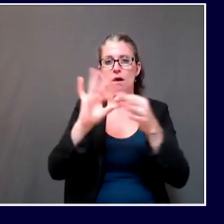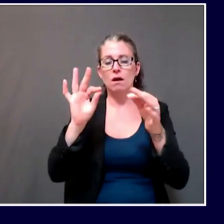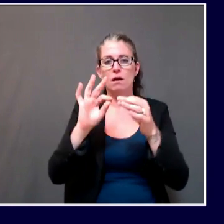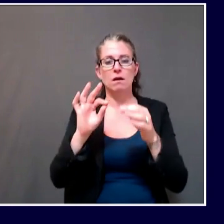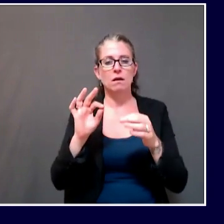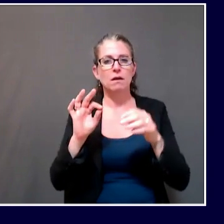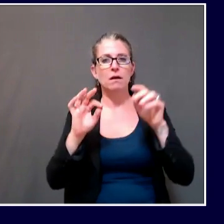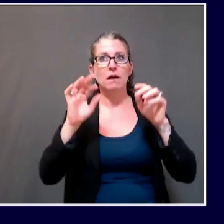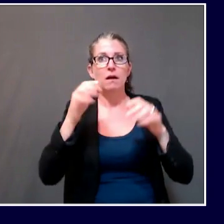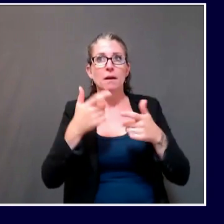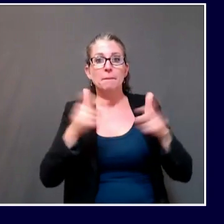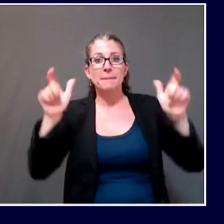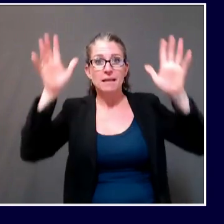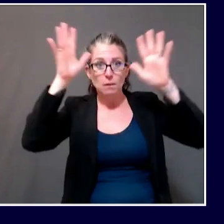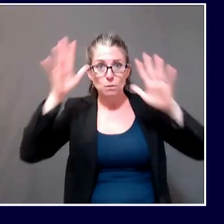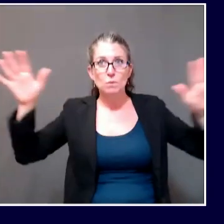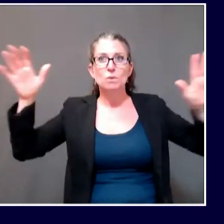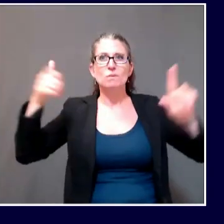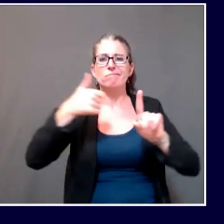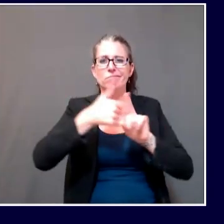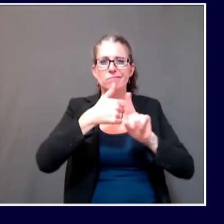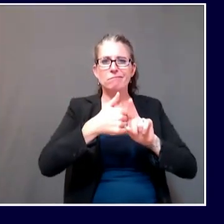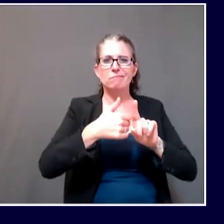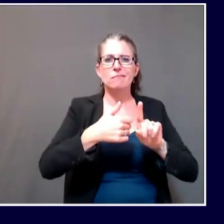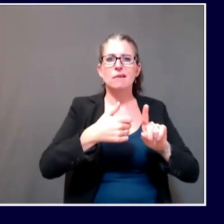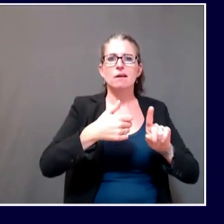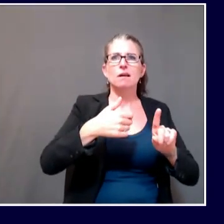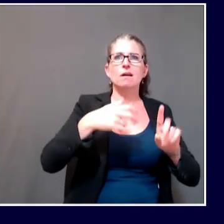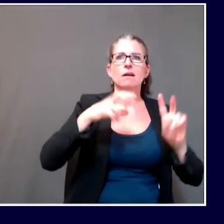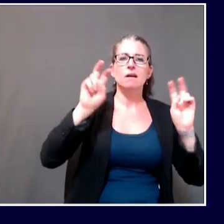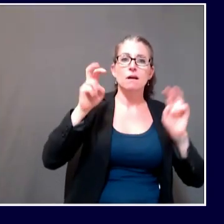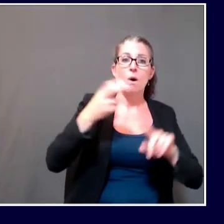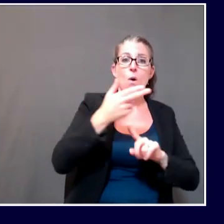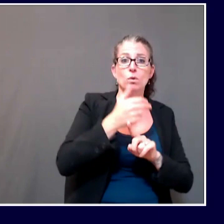cited for going over gathering limits so far?